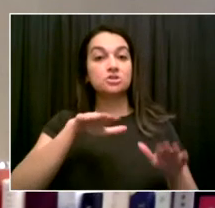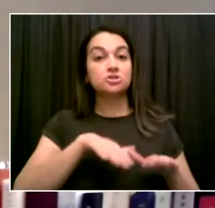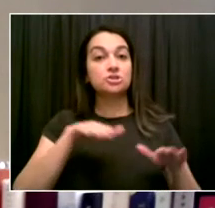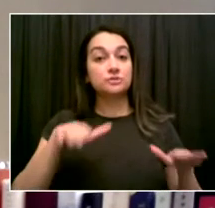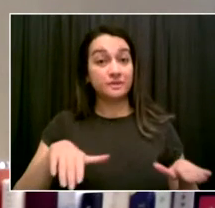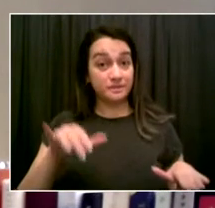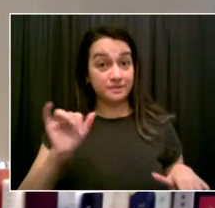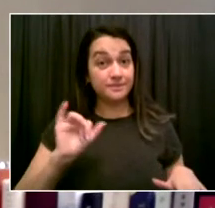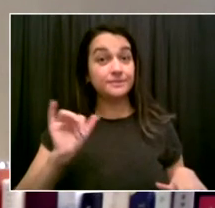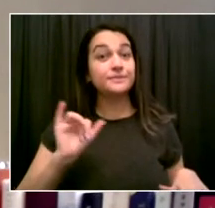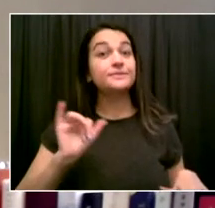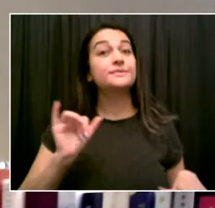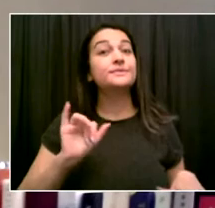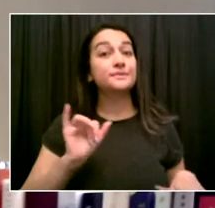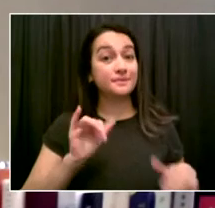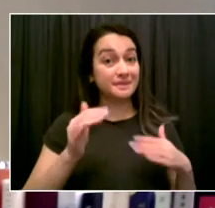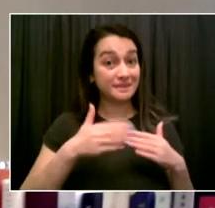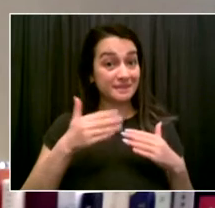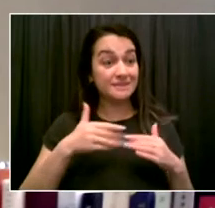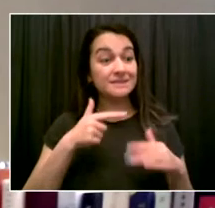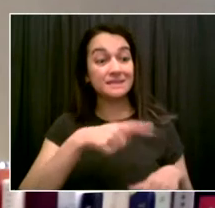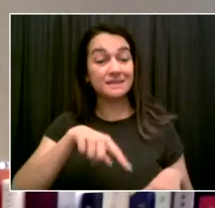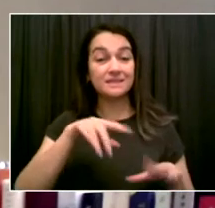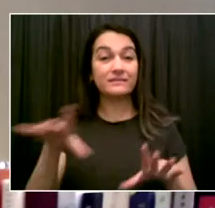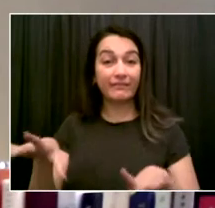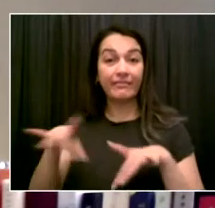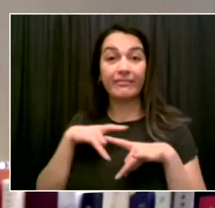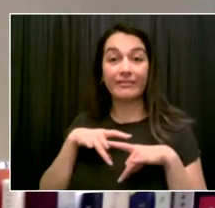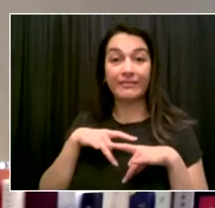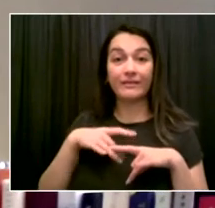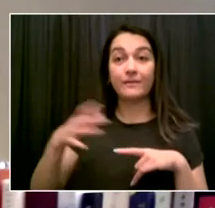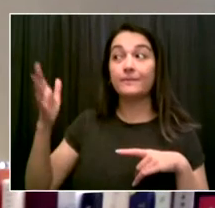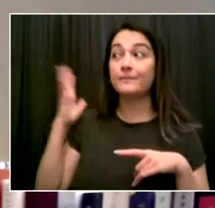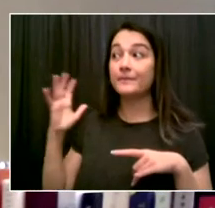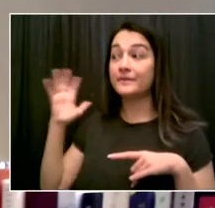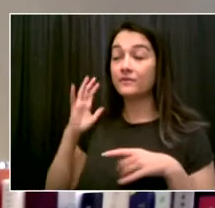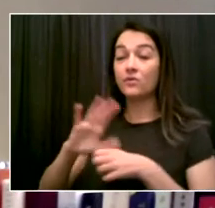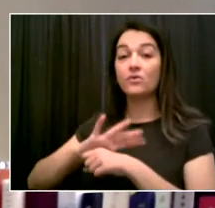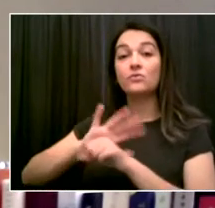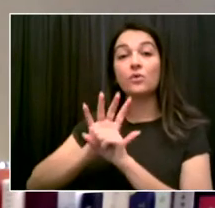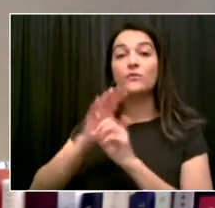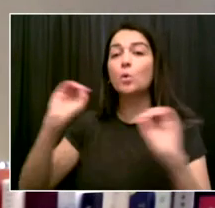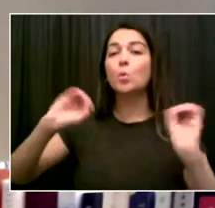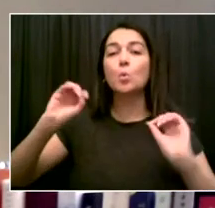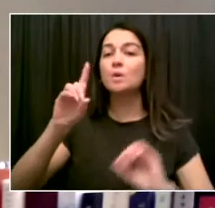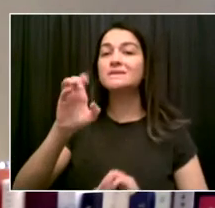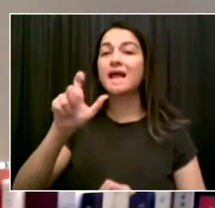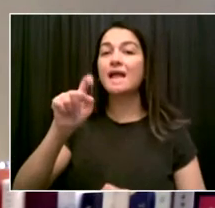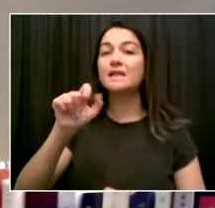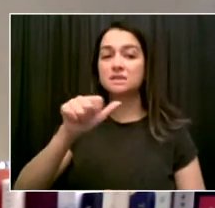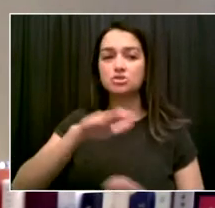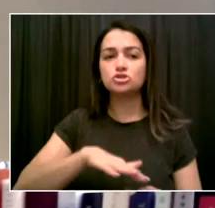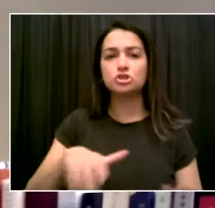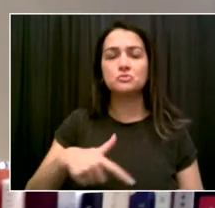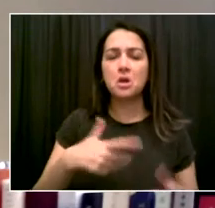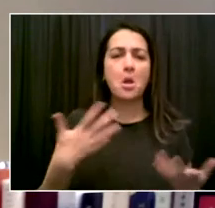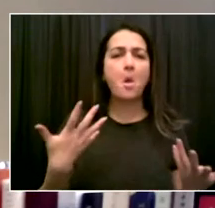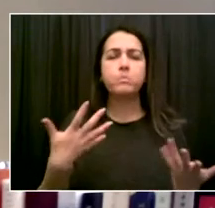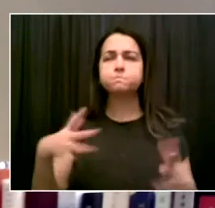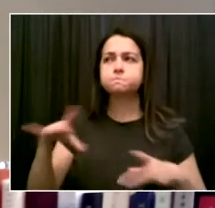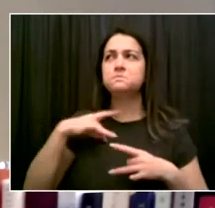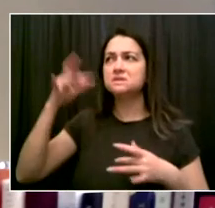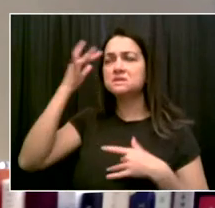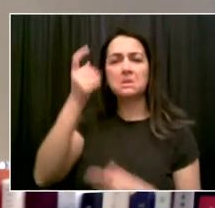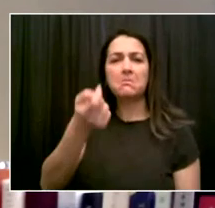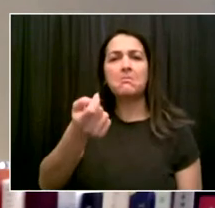COVID is not the flu, but vaccines are how we turn COVID into something like the flu. Vaccines are how we reopen